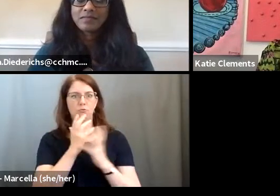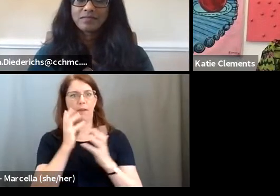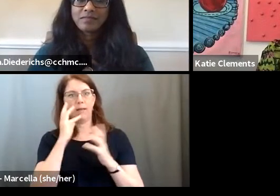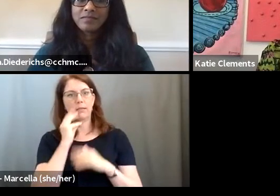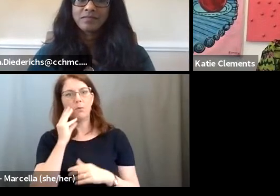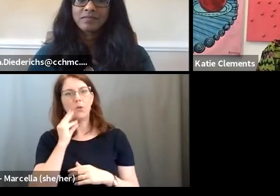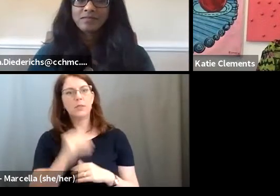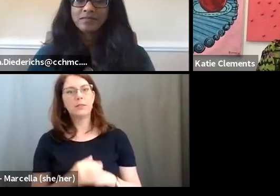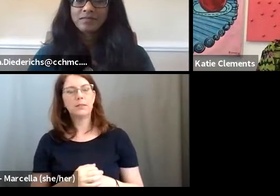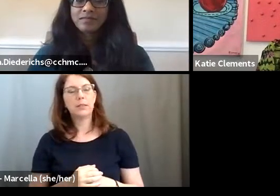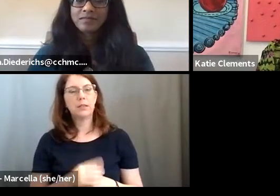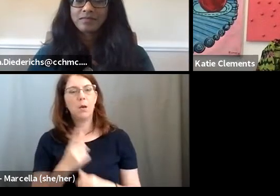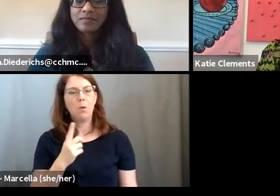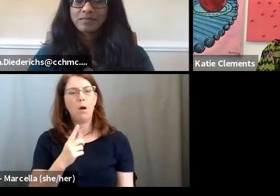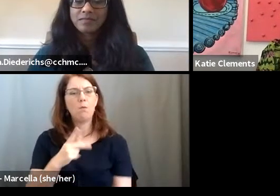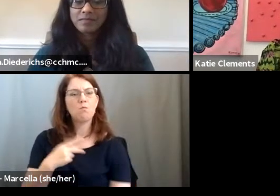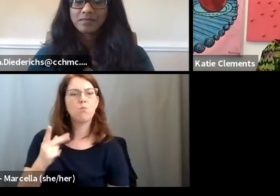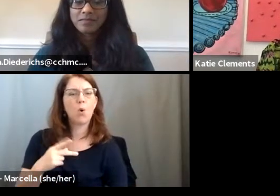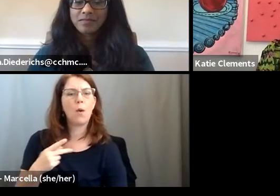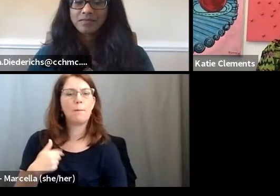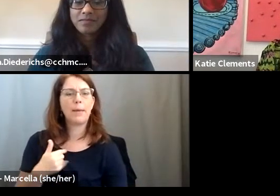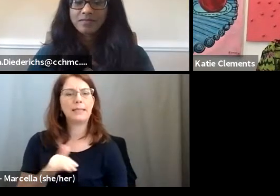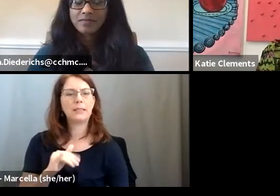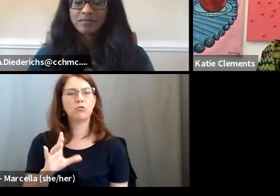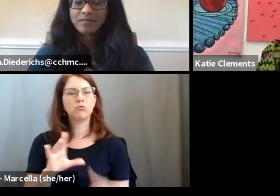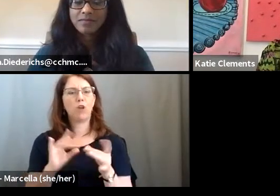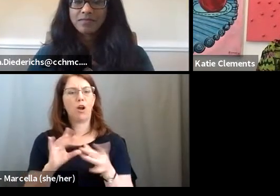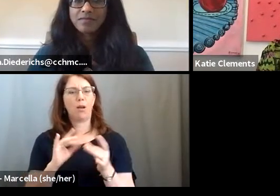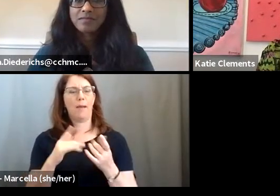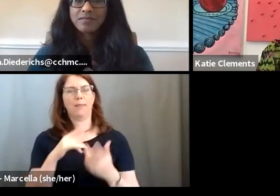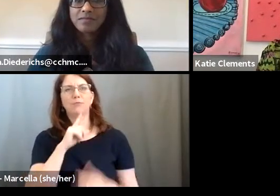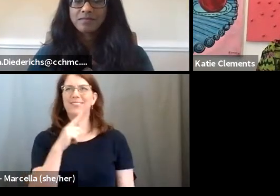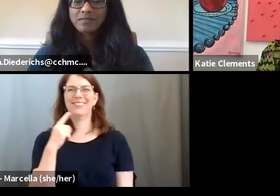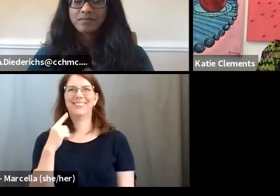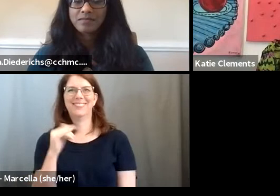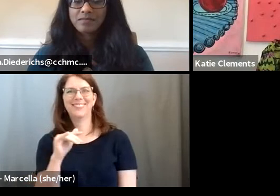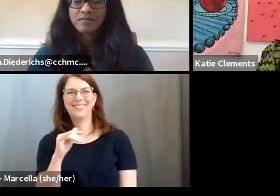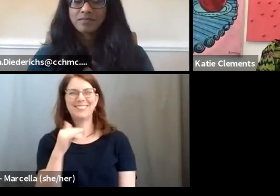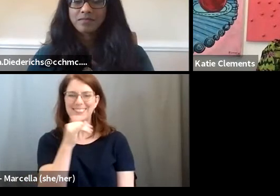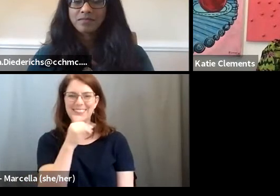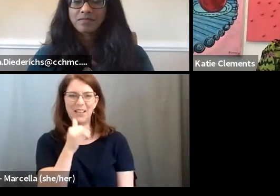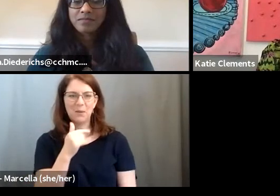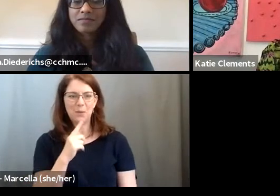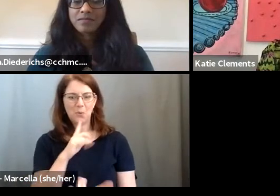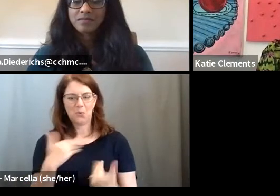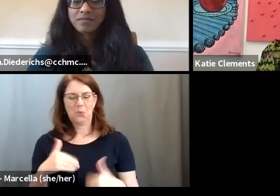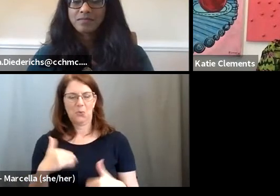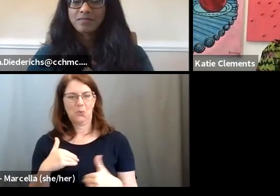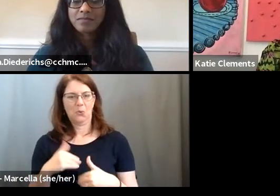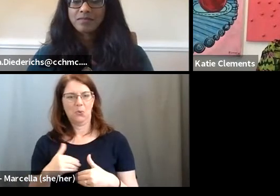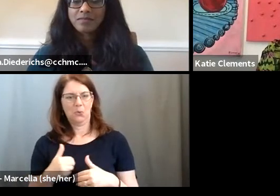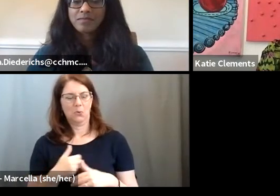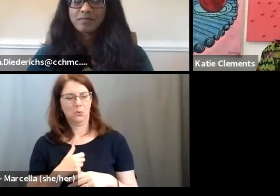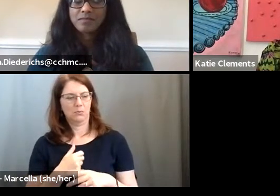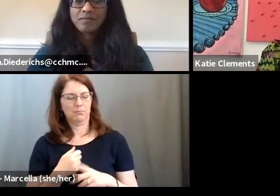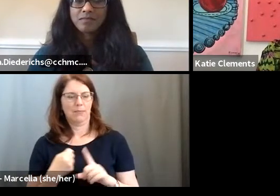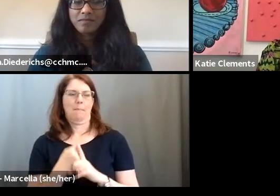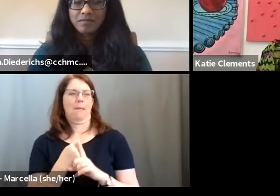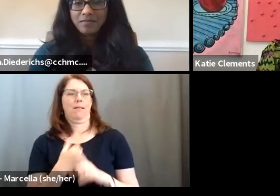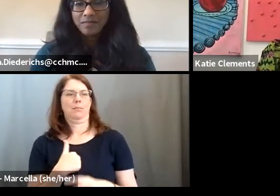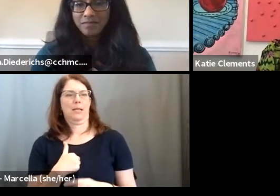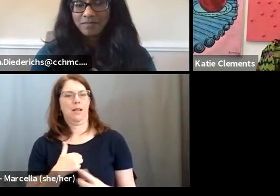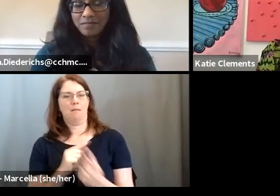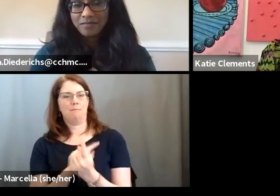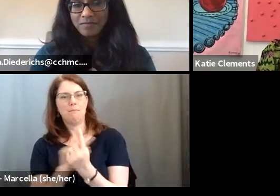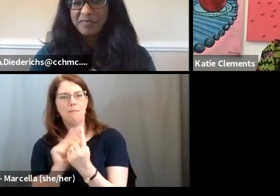It was one of those programs that I still talk about today, which is sort of crazy, but it was so formative and interesting and met